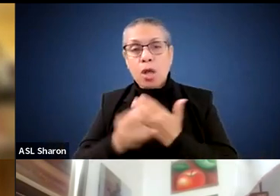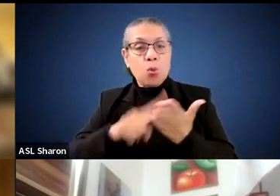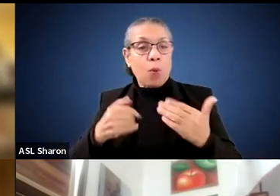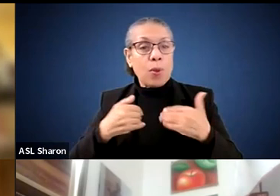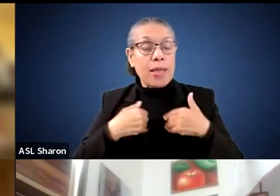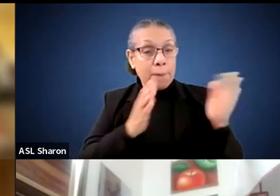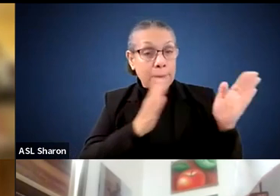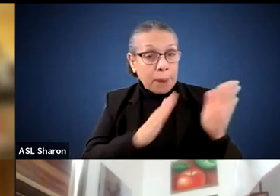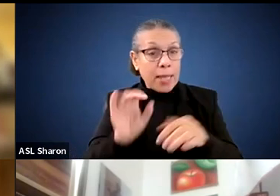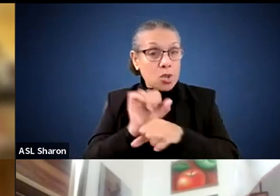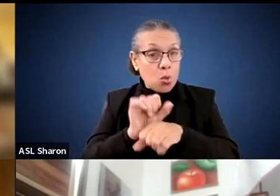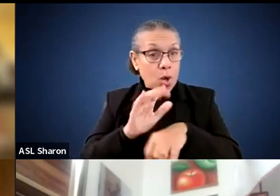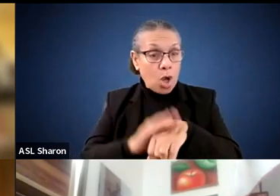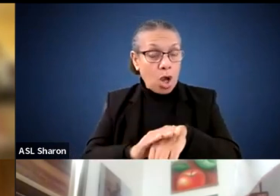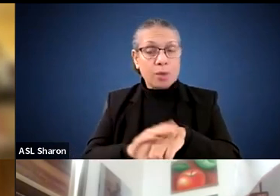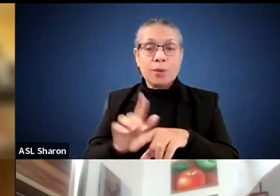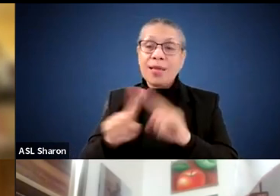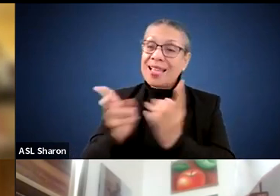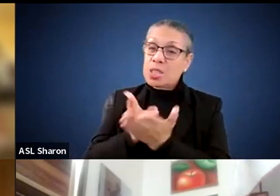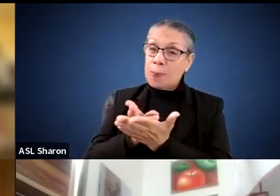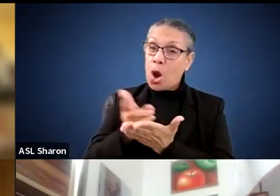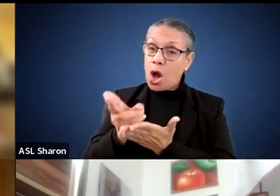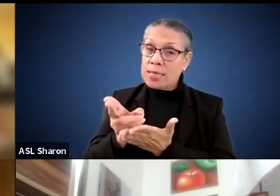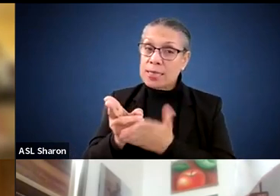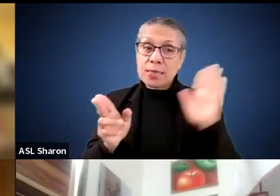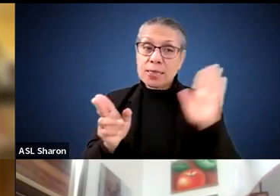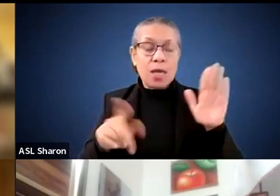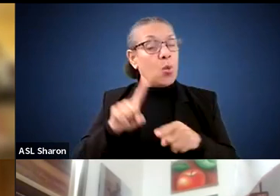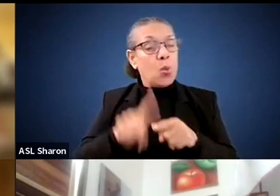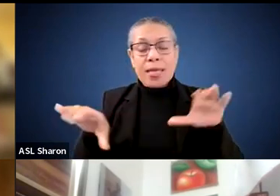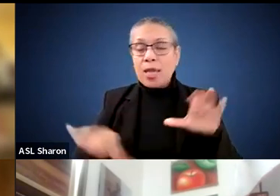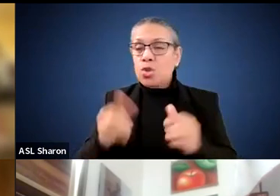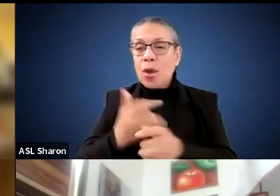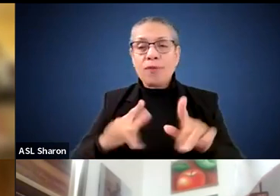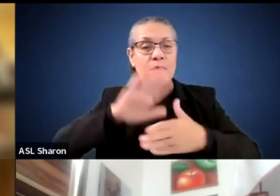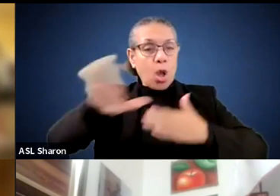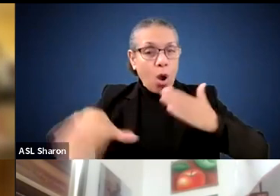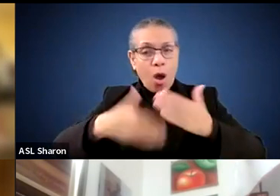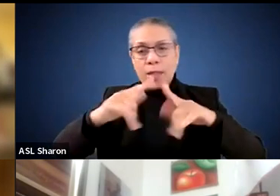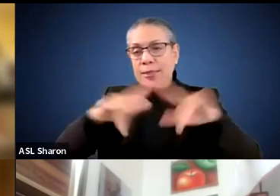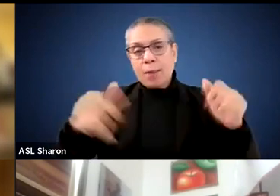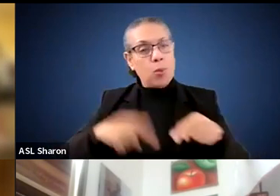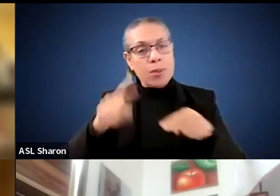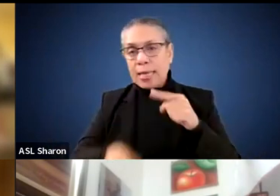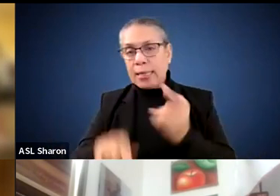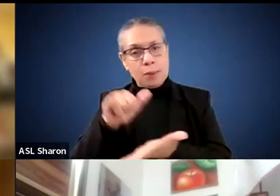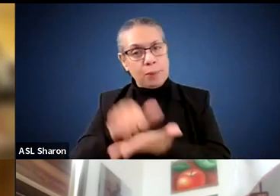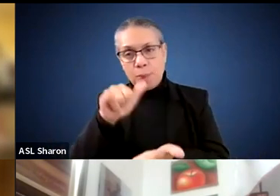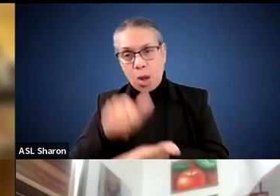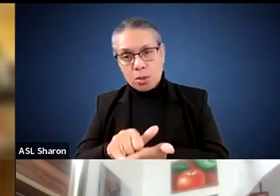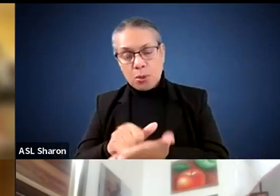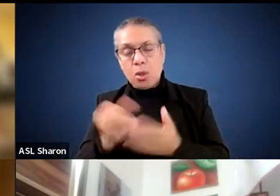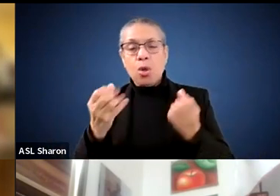Um, being totally honest, we can't do every project all at the same time. So we have to think